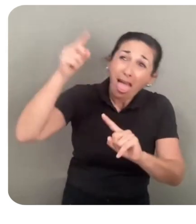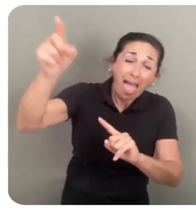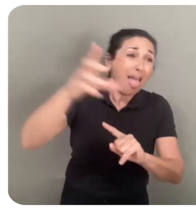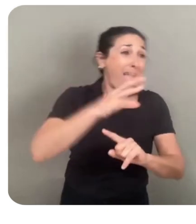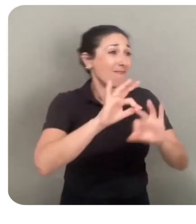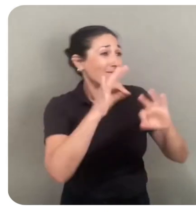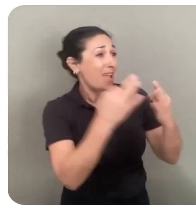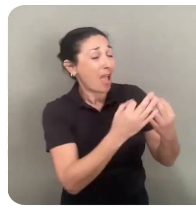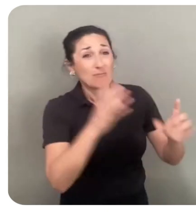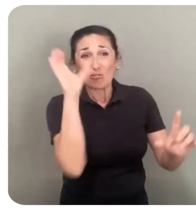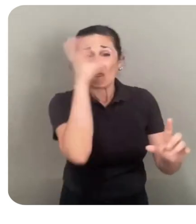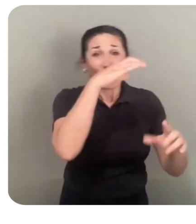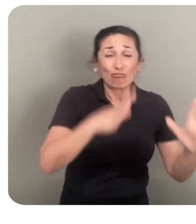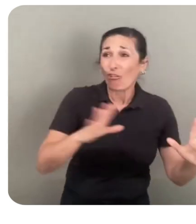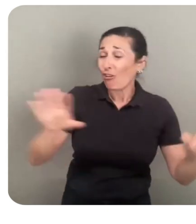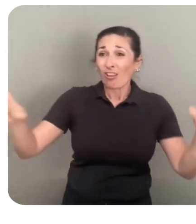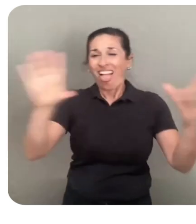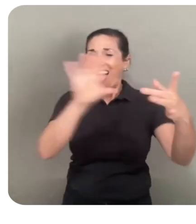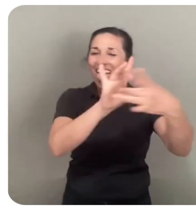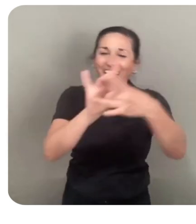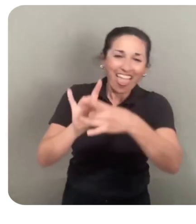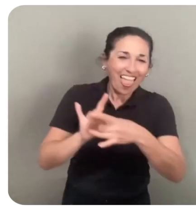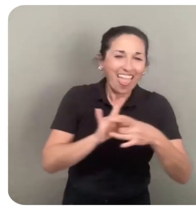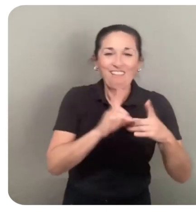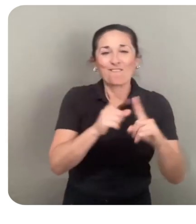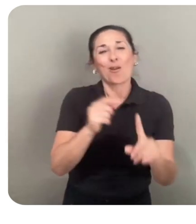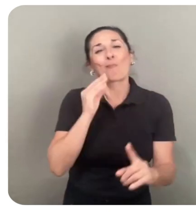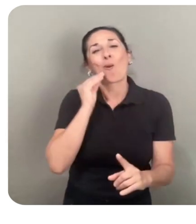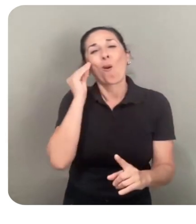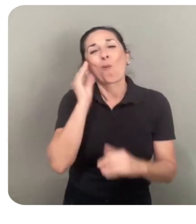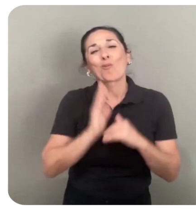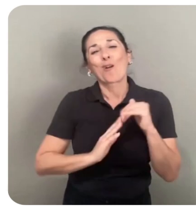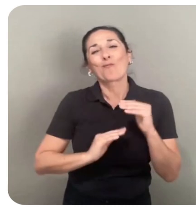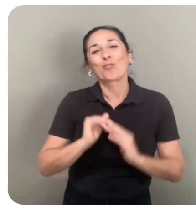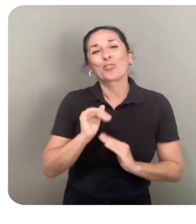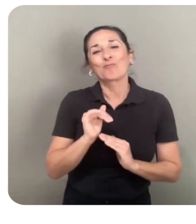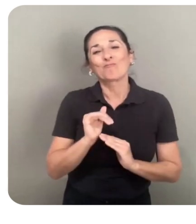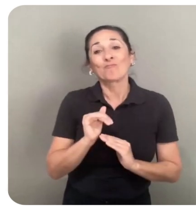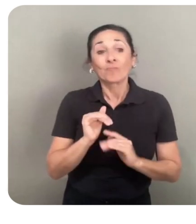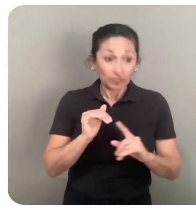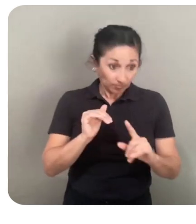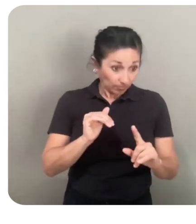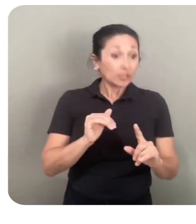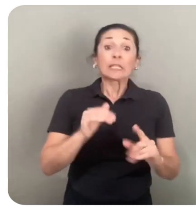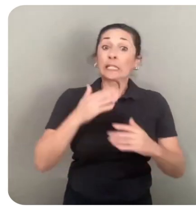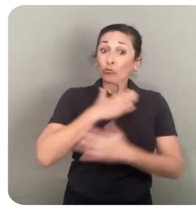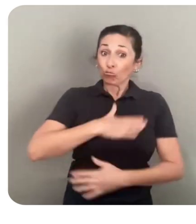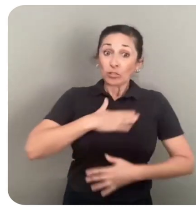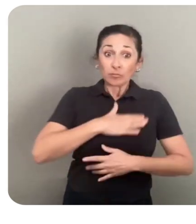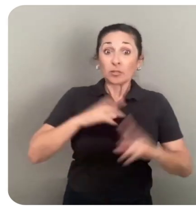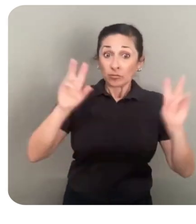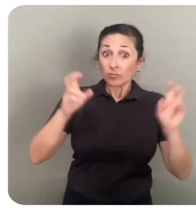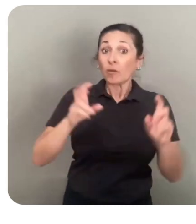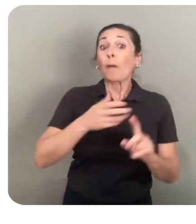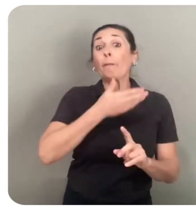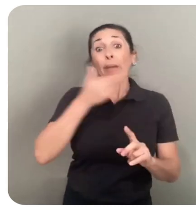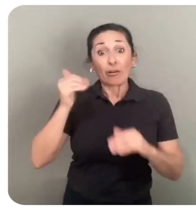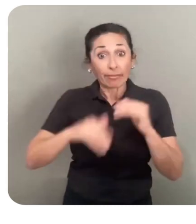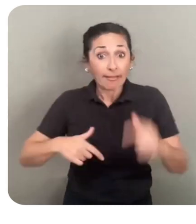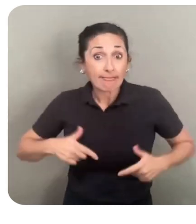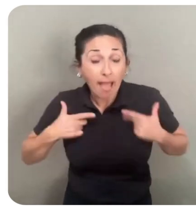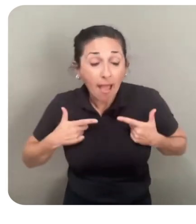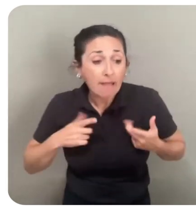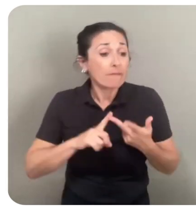strangers. All from the comfort of your own home. The verticals for entertainment are better than live. Virtual,